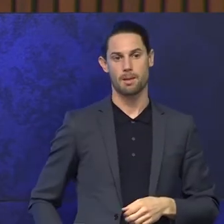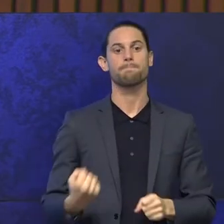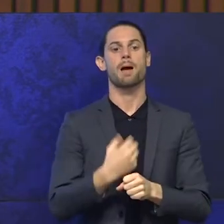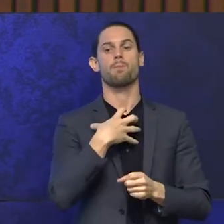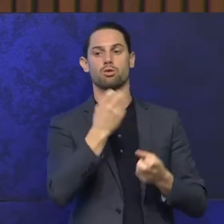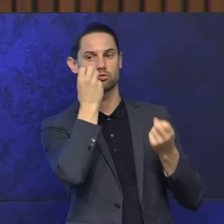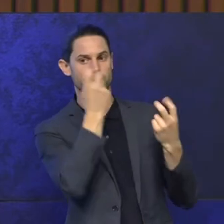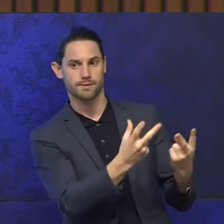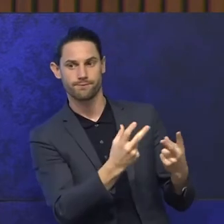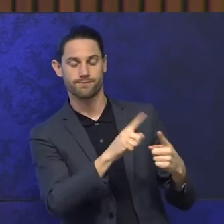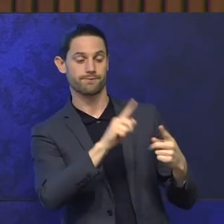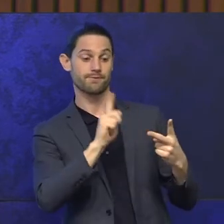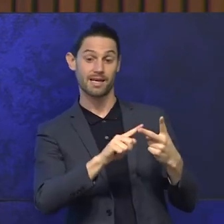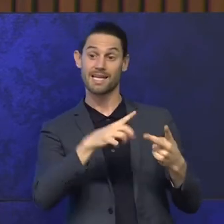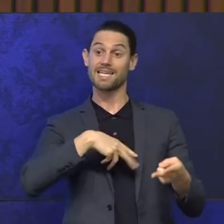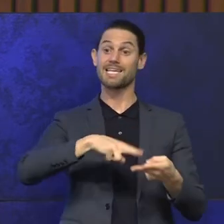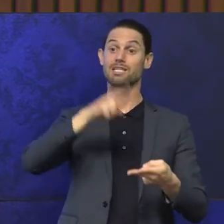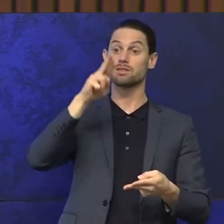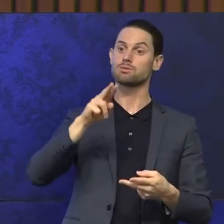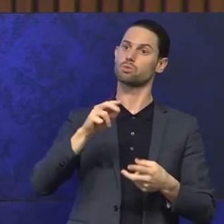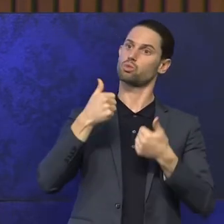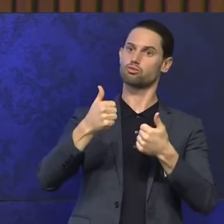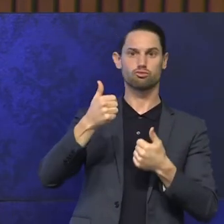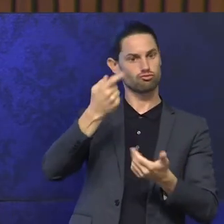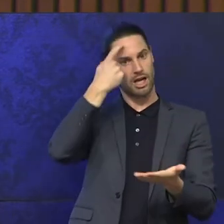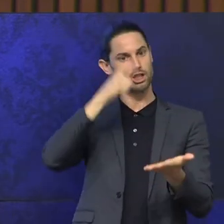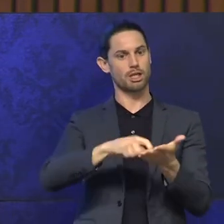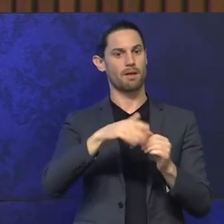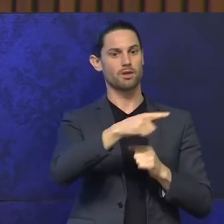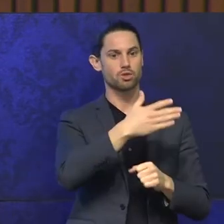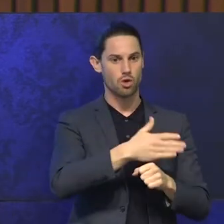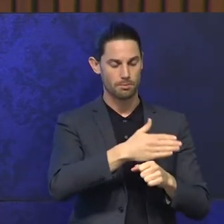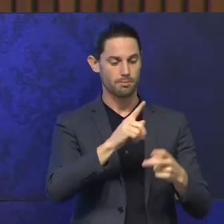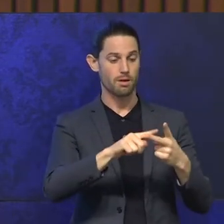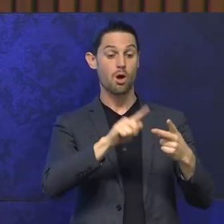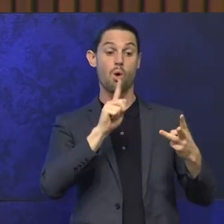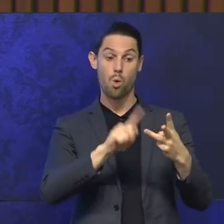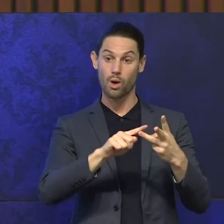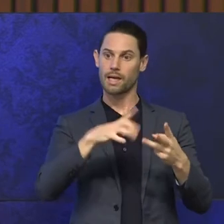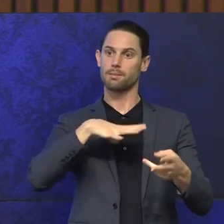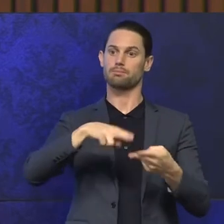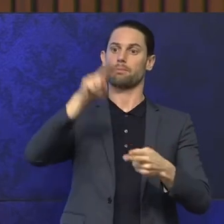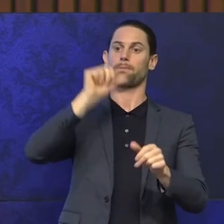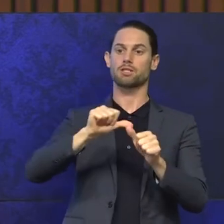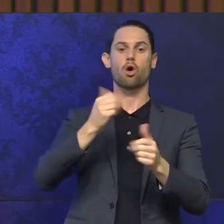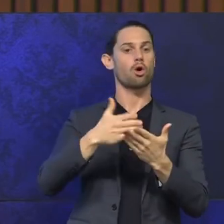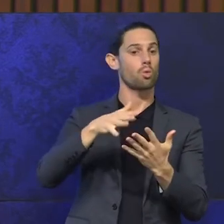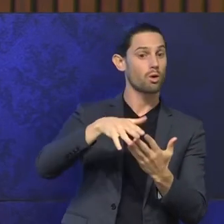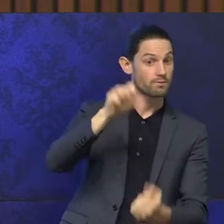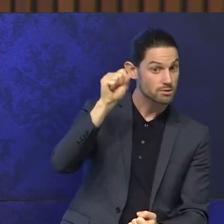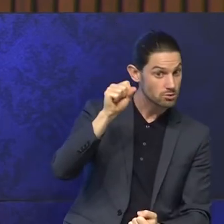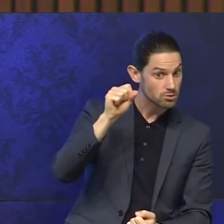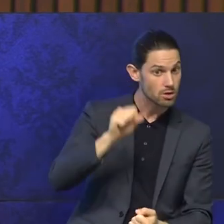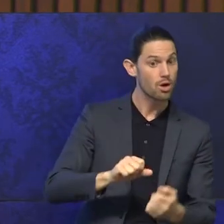We need to significantly increase recognition. we need to significantly improve the qualifications and we need to